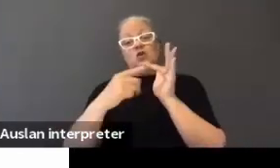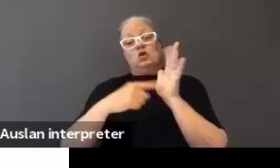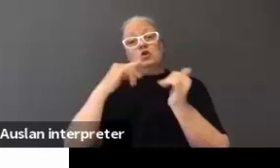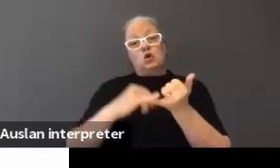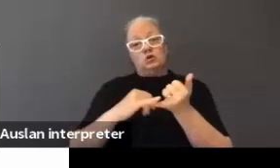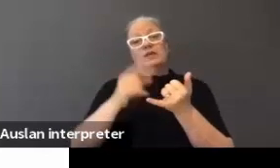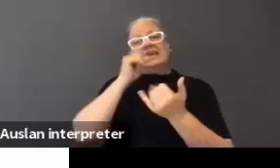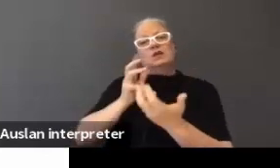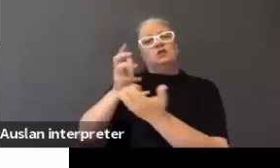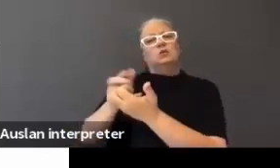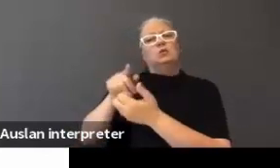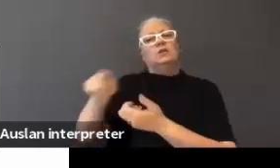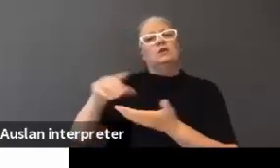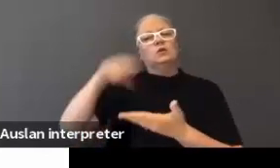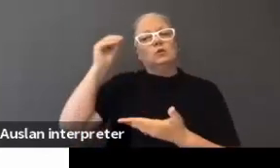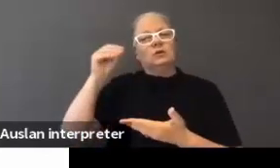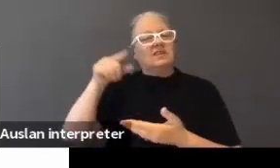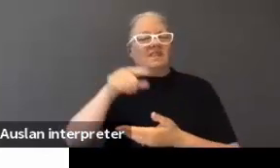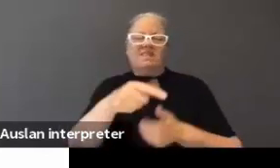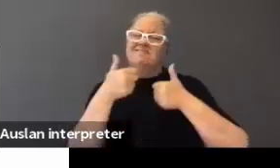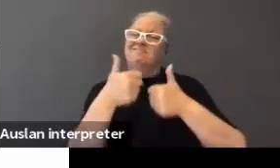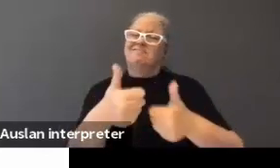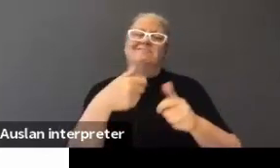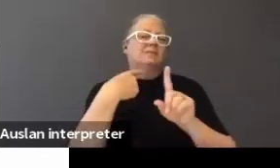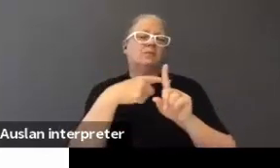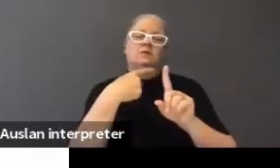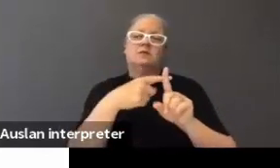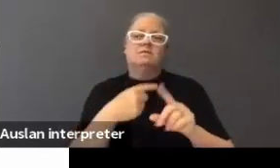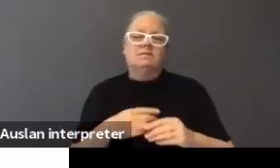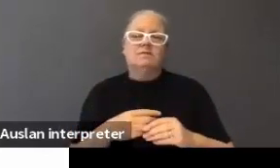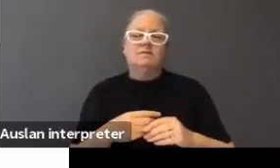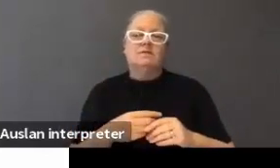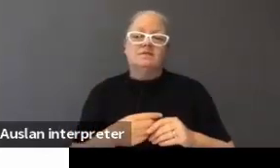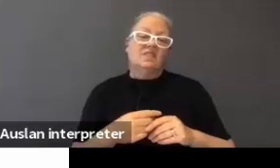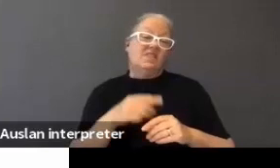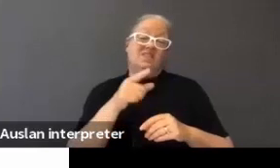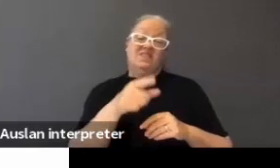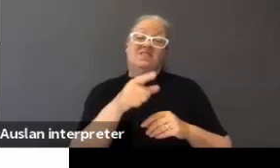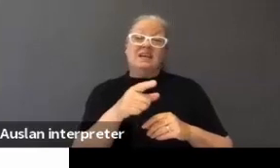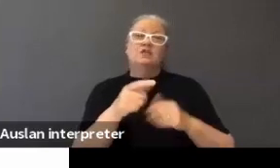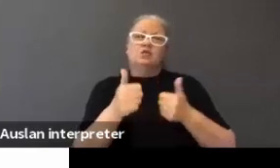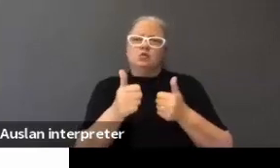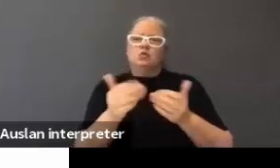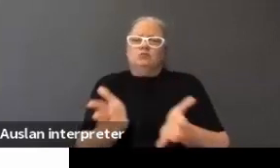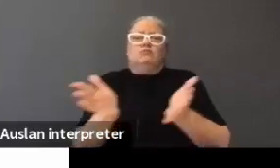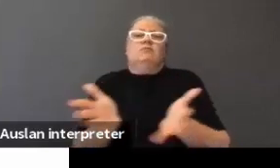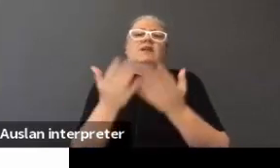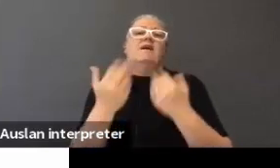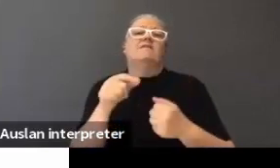is a really good thing to be pushing. Okay?